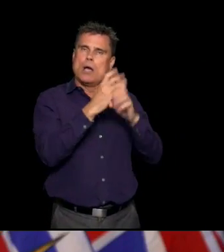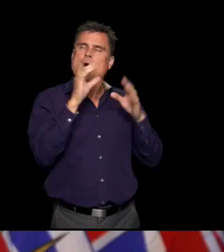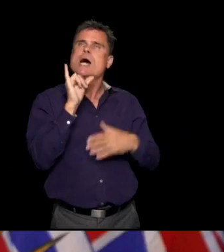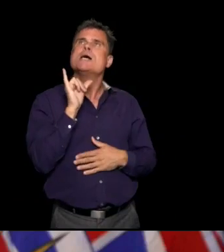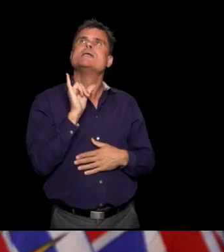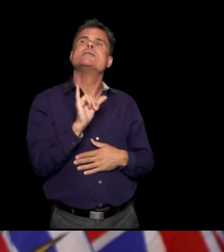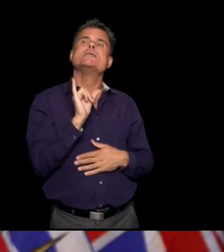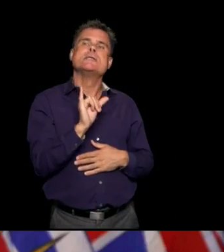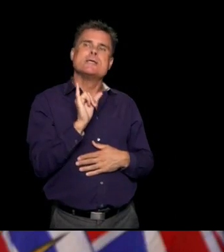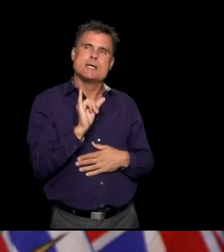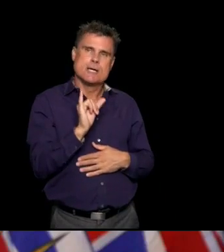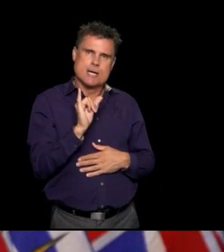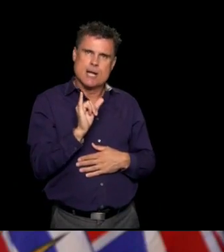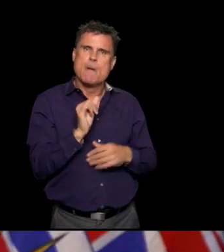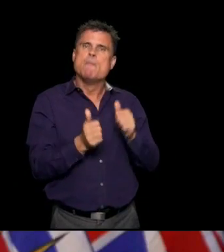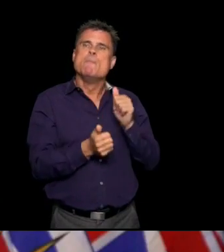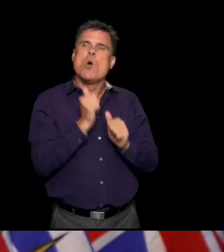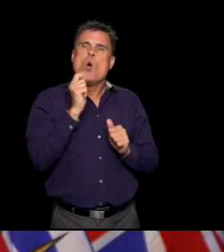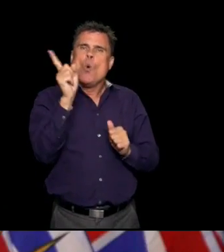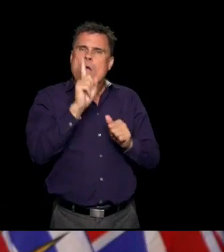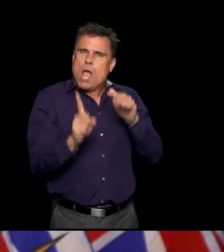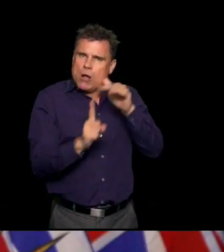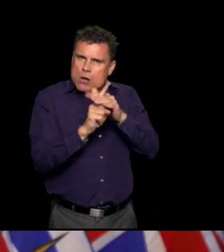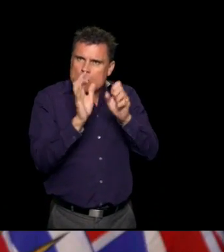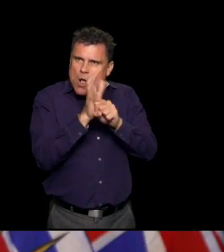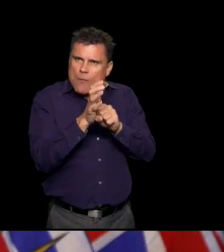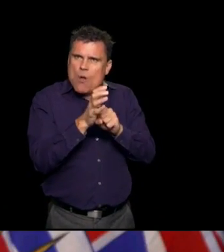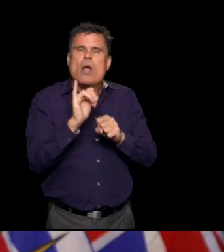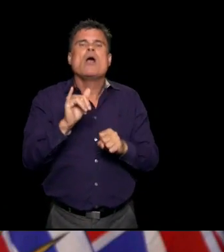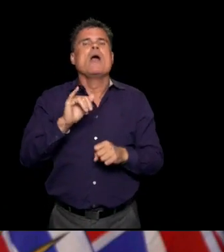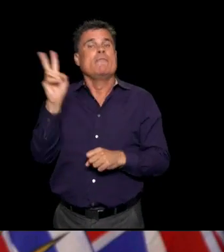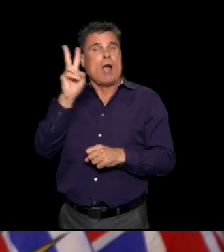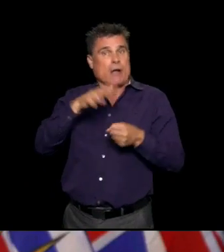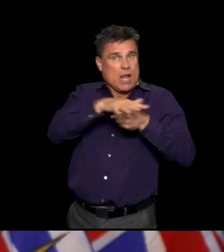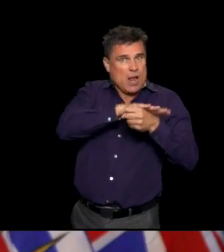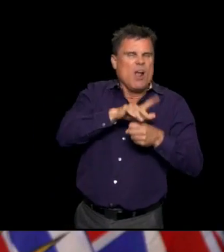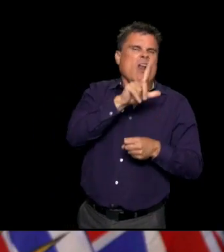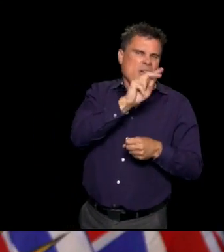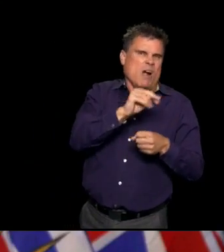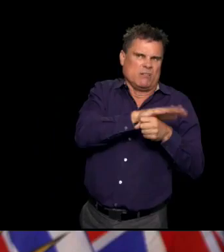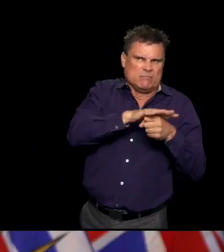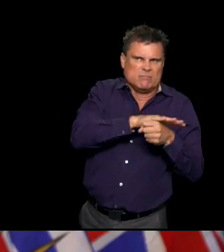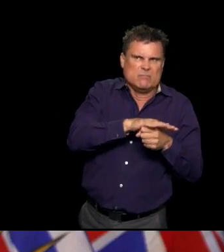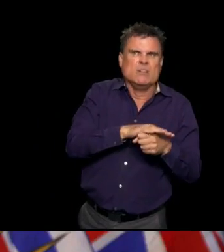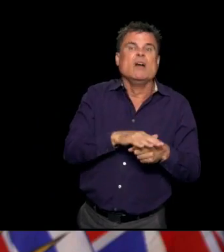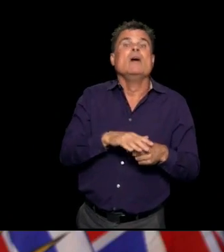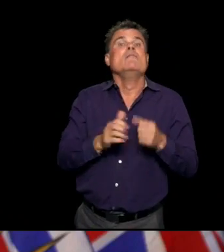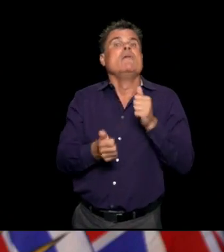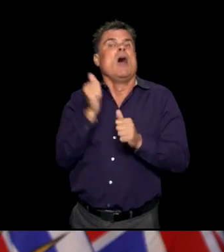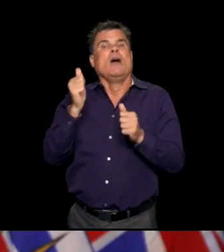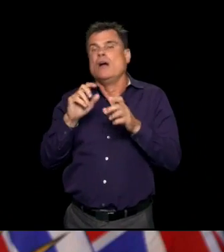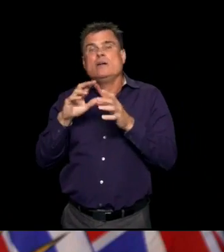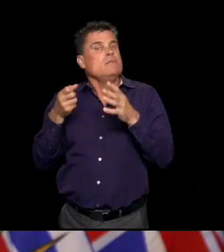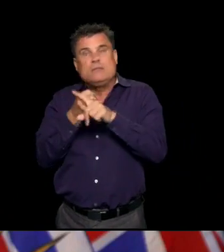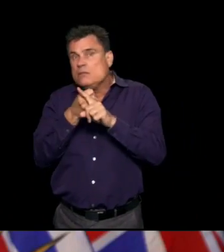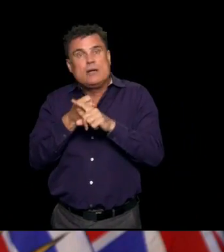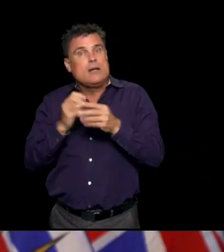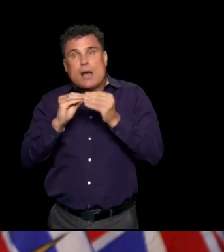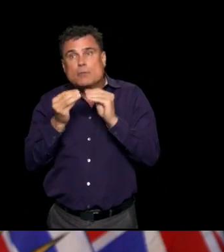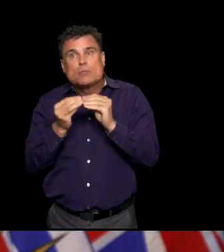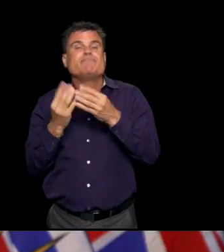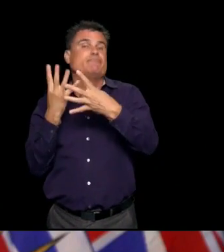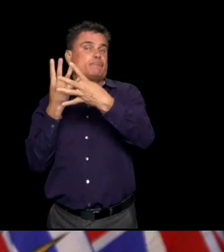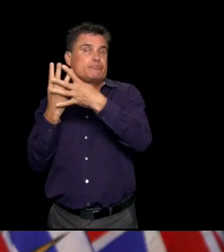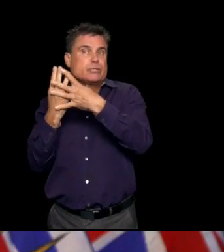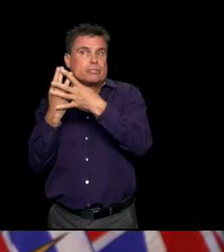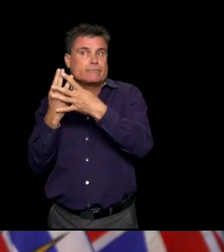it clearly has been mostly focused in the lower mainland. we know that a large numbers of cases are related to things like the mission correctional